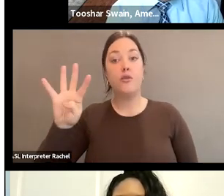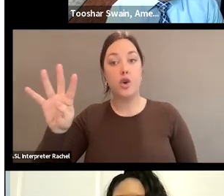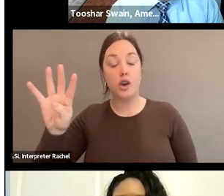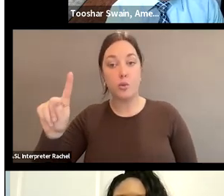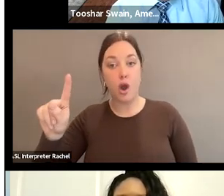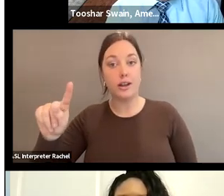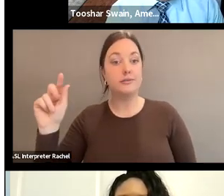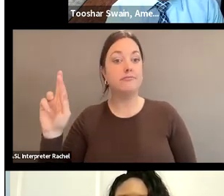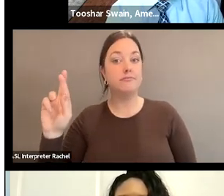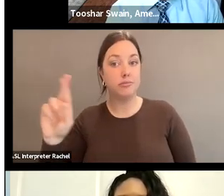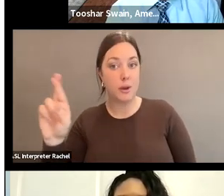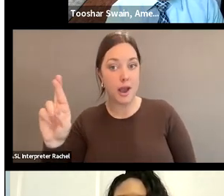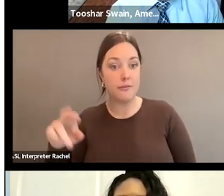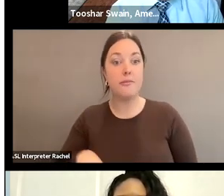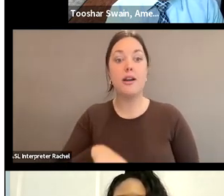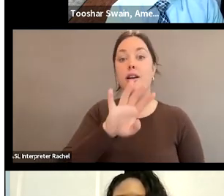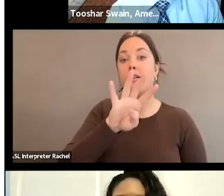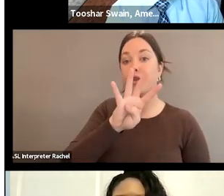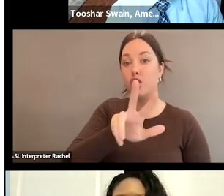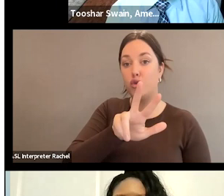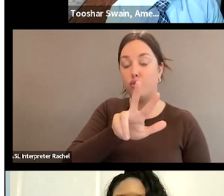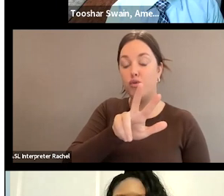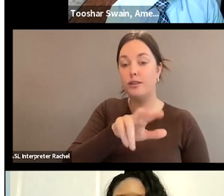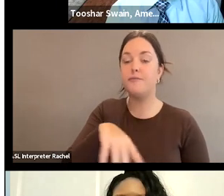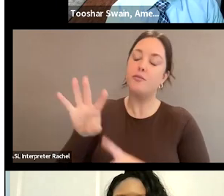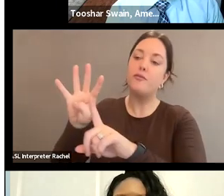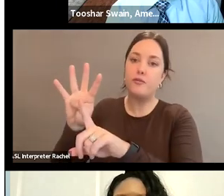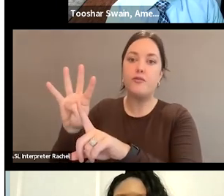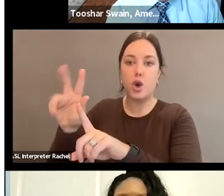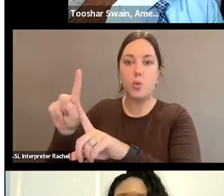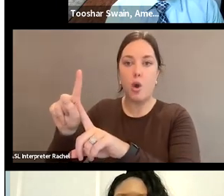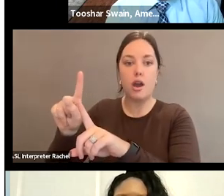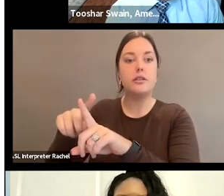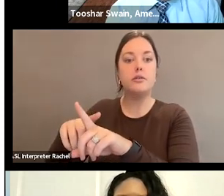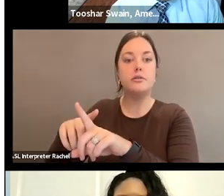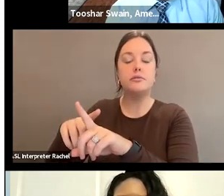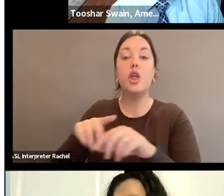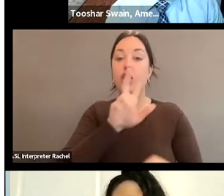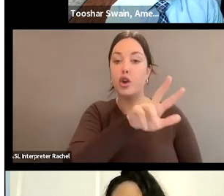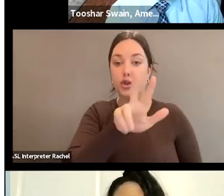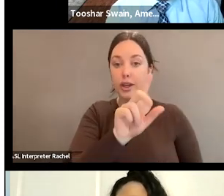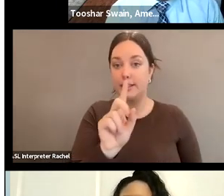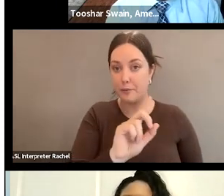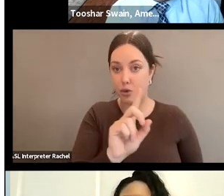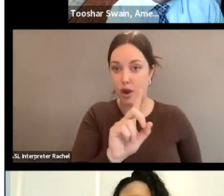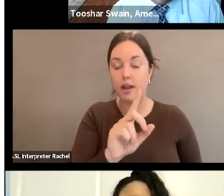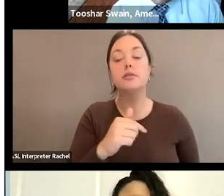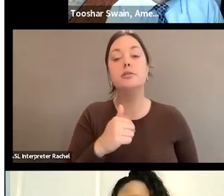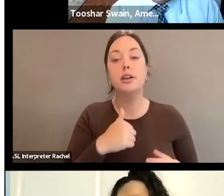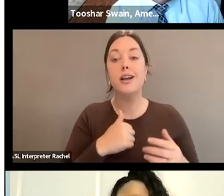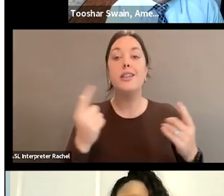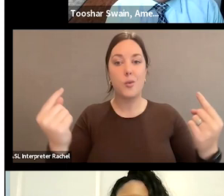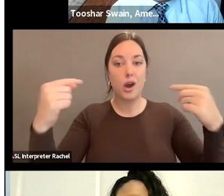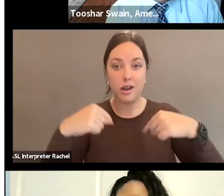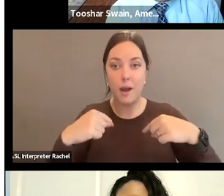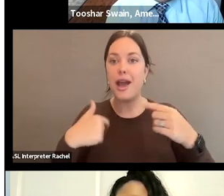33 who are Democrats. They will be coming in, so there will be